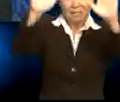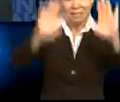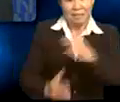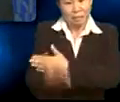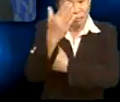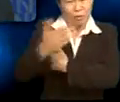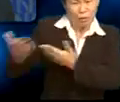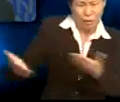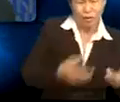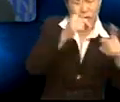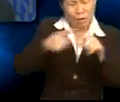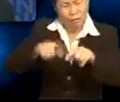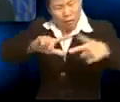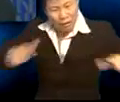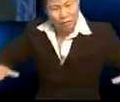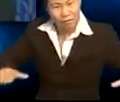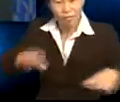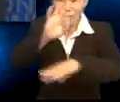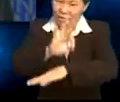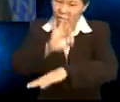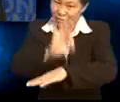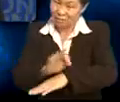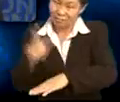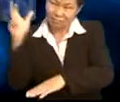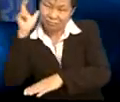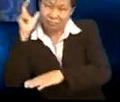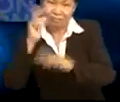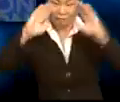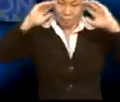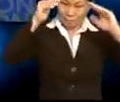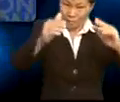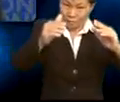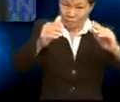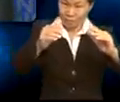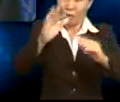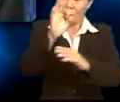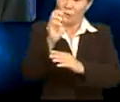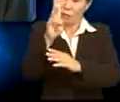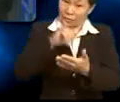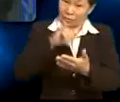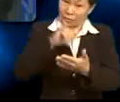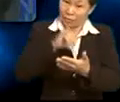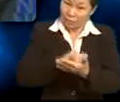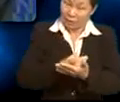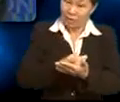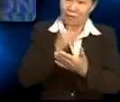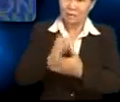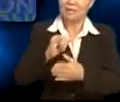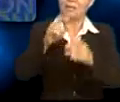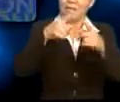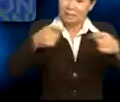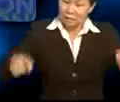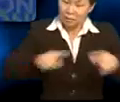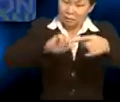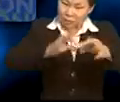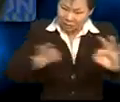They are carrying out different language functions. Pay attention to the form that is the type of sentence